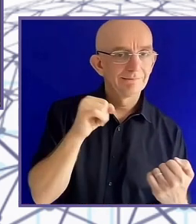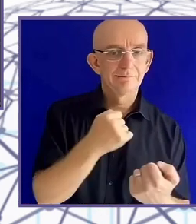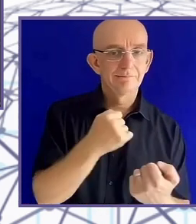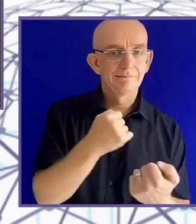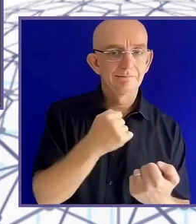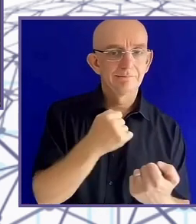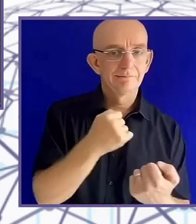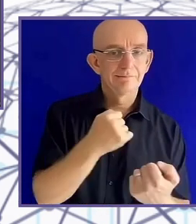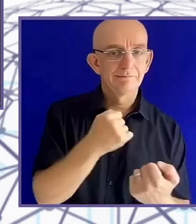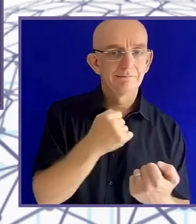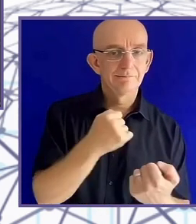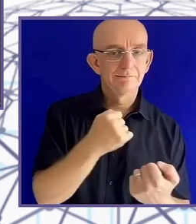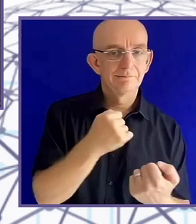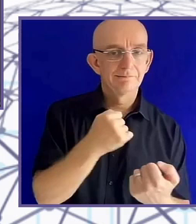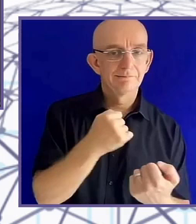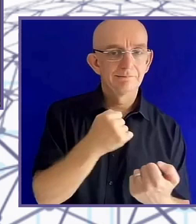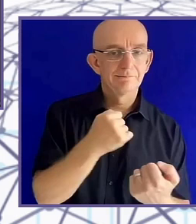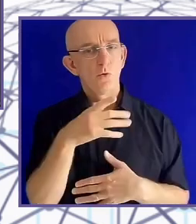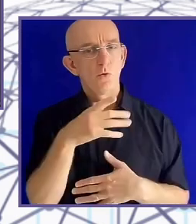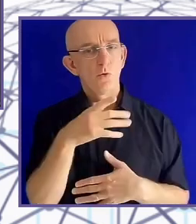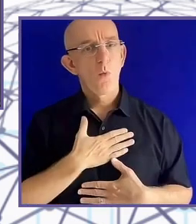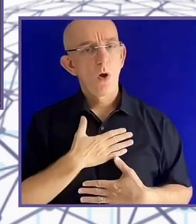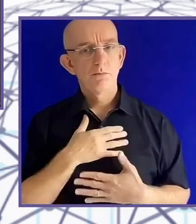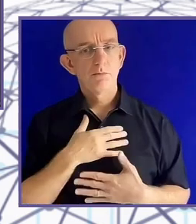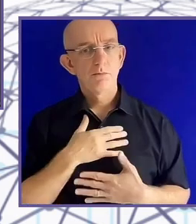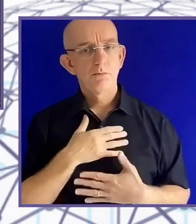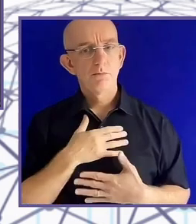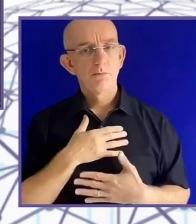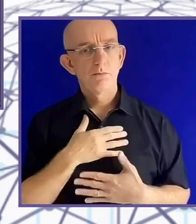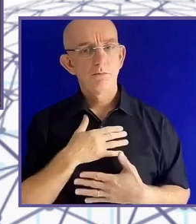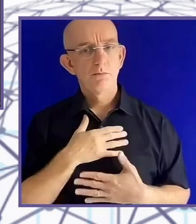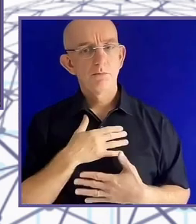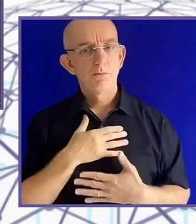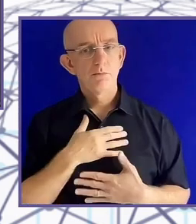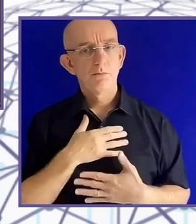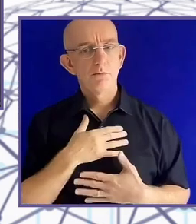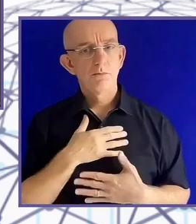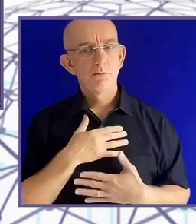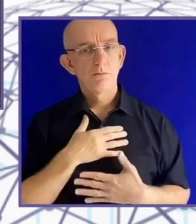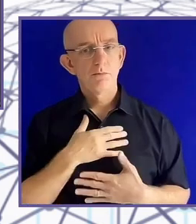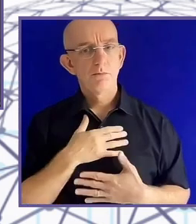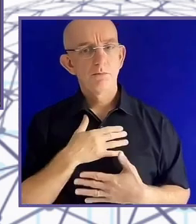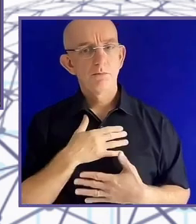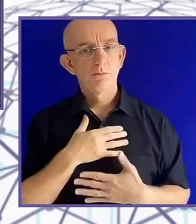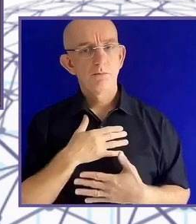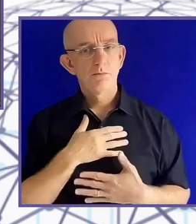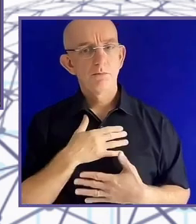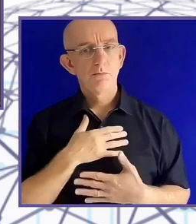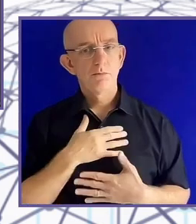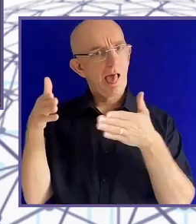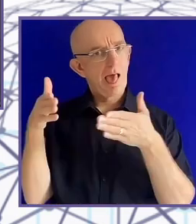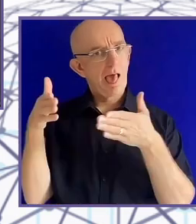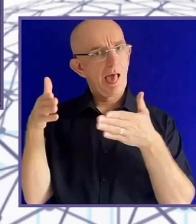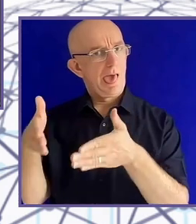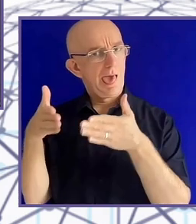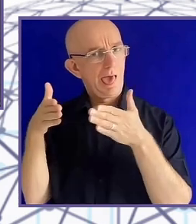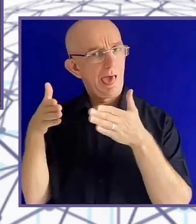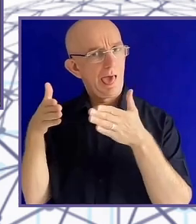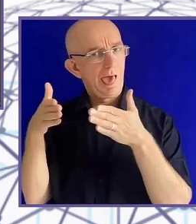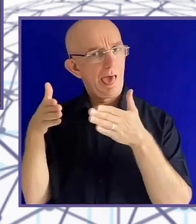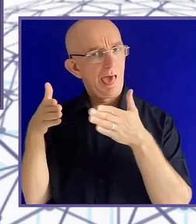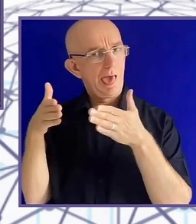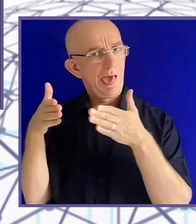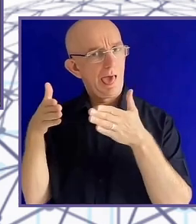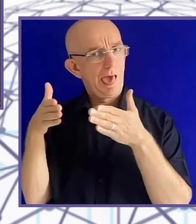this wheelchair user, it took 45 minutes for this wheelchair user to get into the exoskeleton. Now, the average NHS appointment for